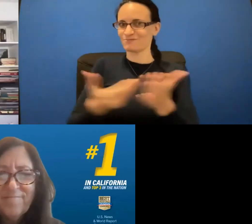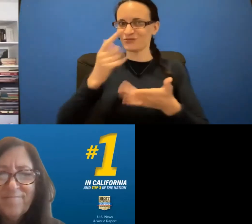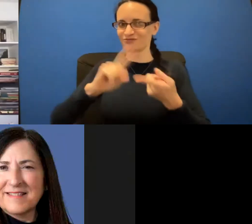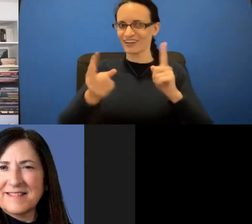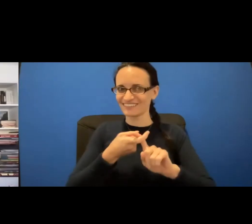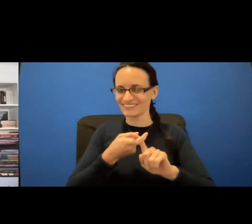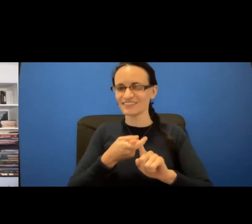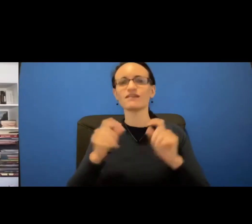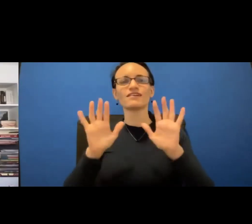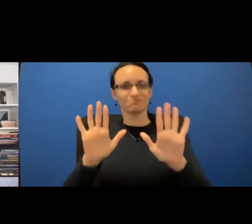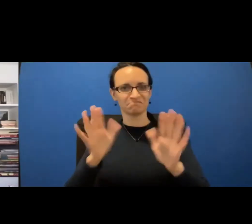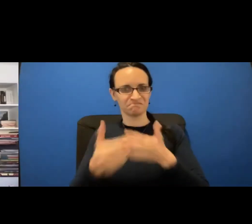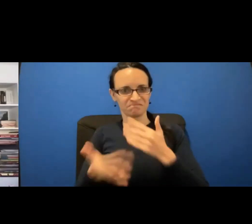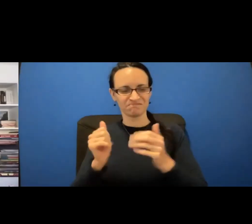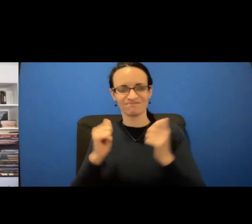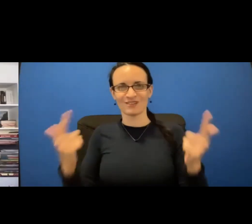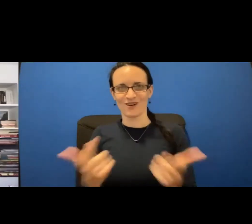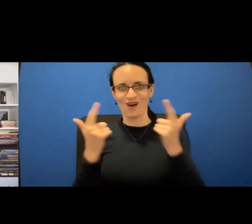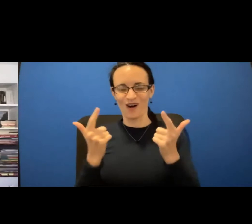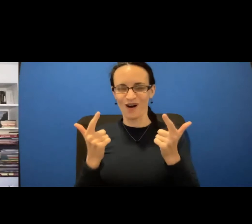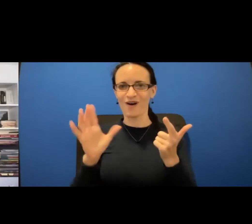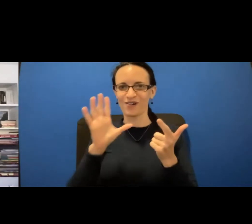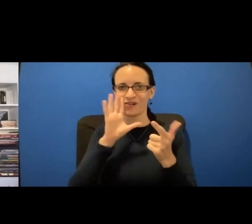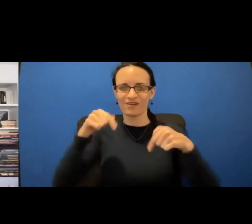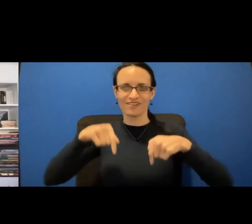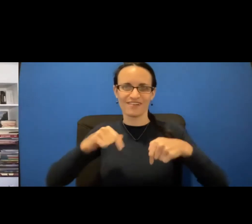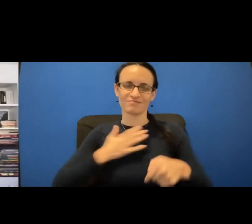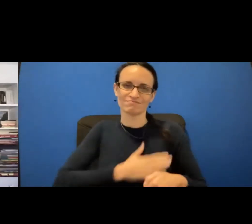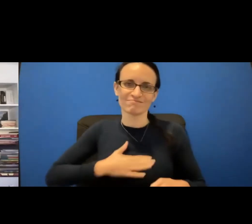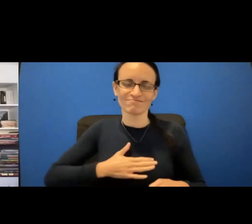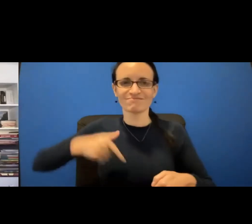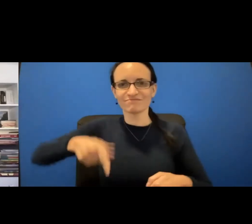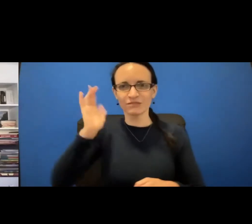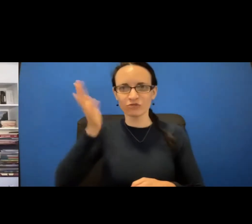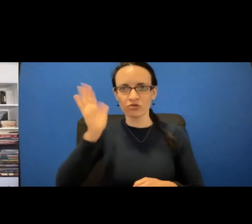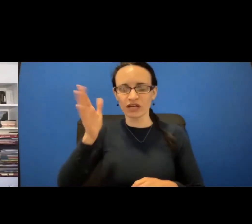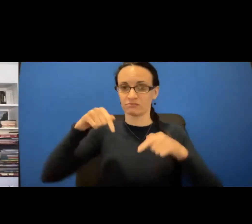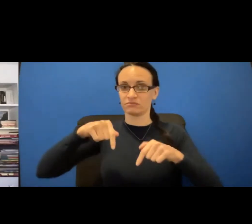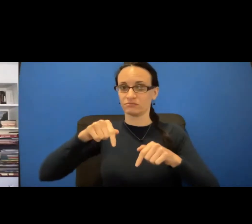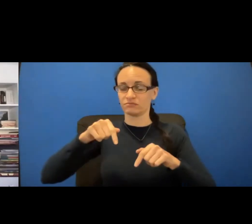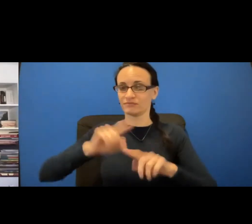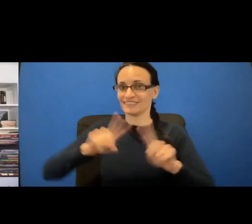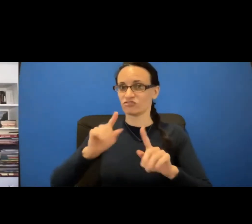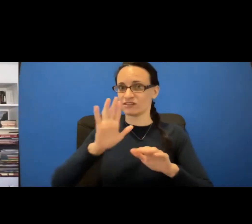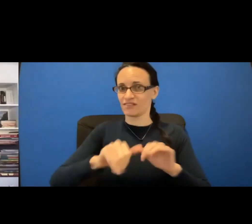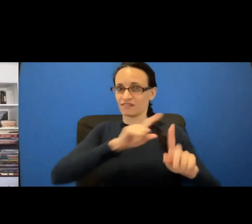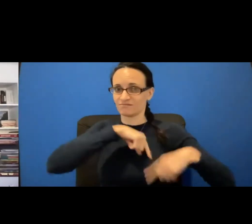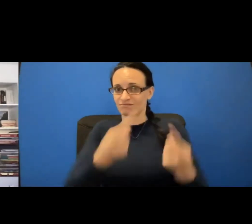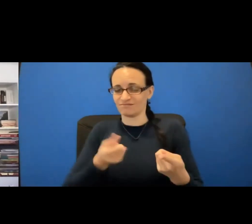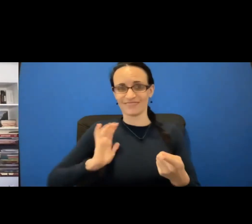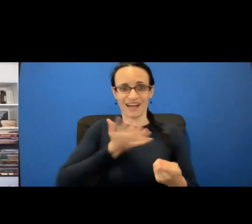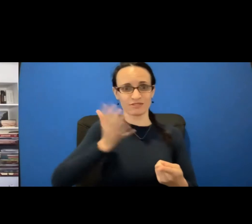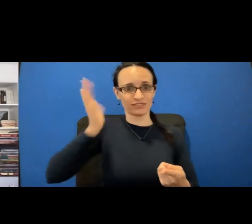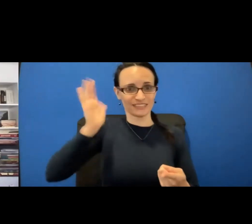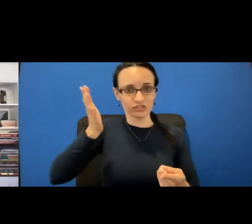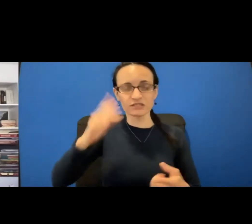But all of you are in for a remarkable program This program is unlike anything we've done before But before we get started, I want to tell